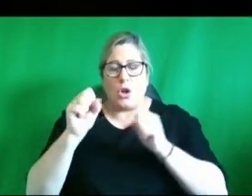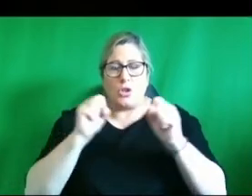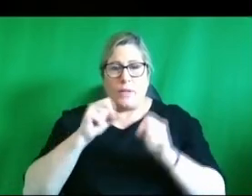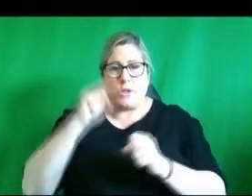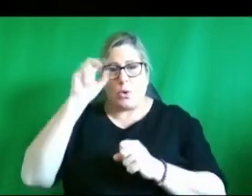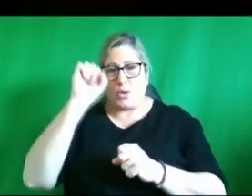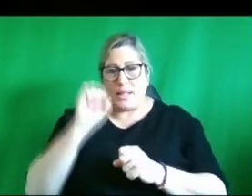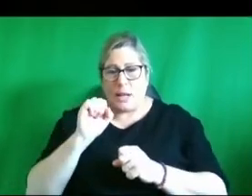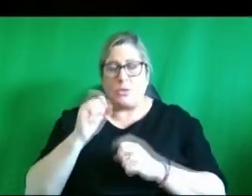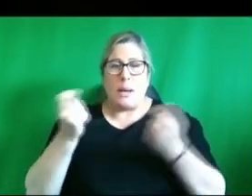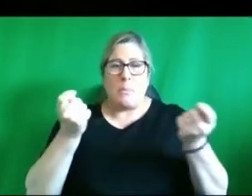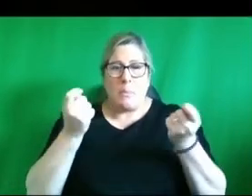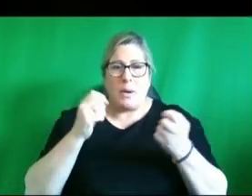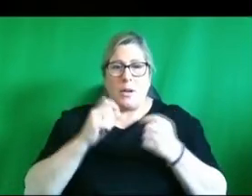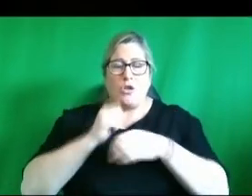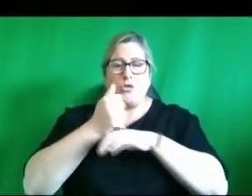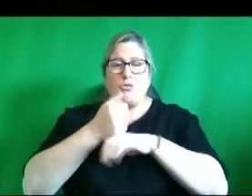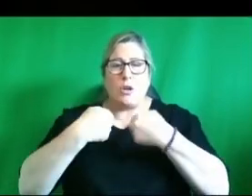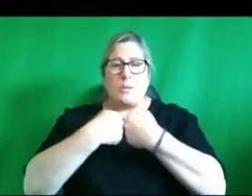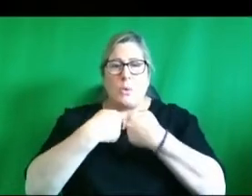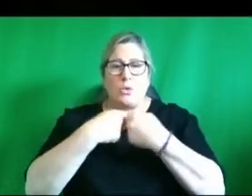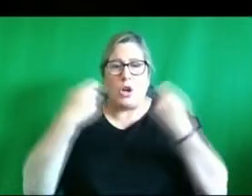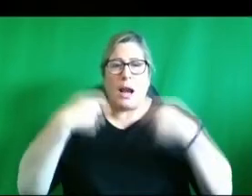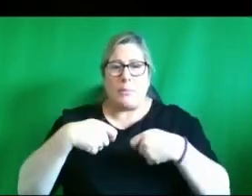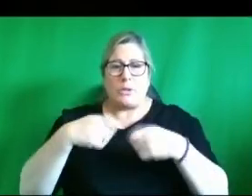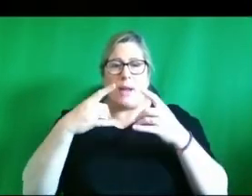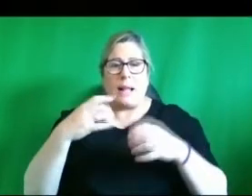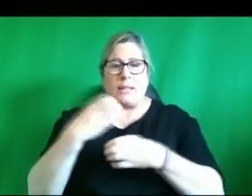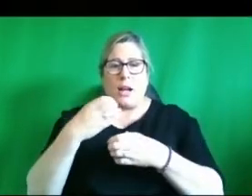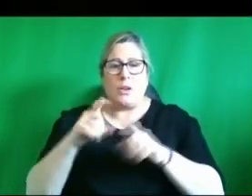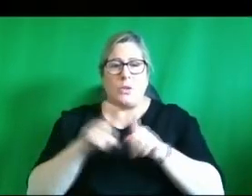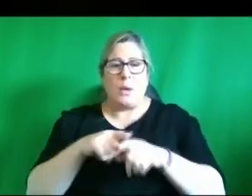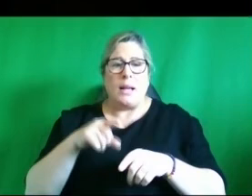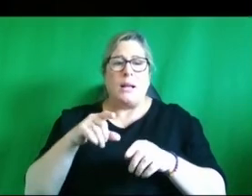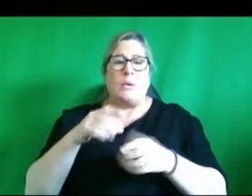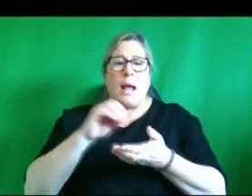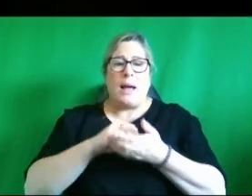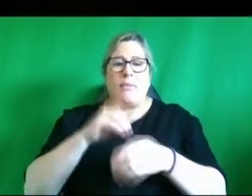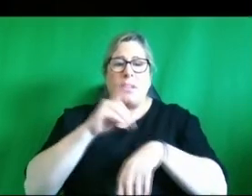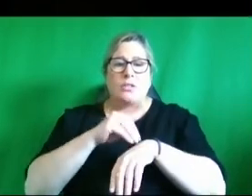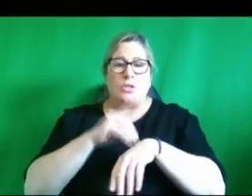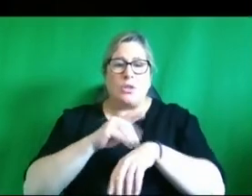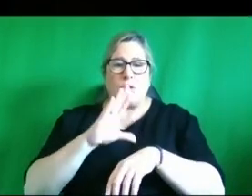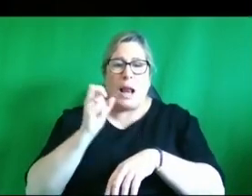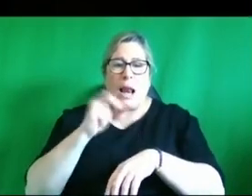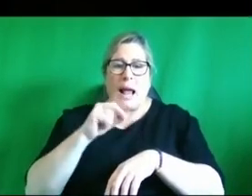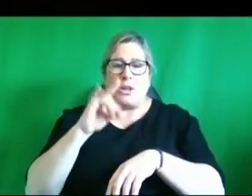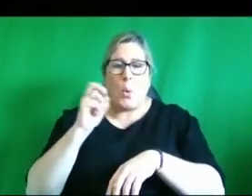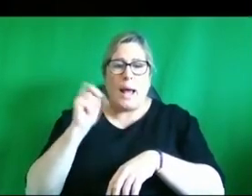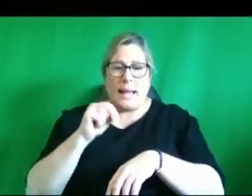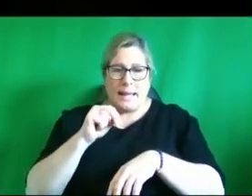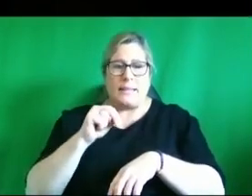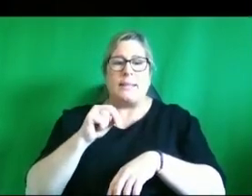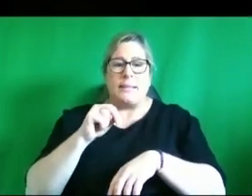republic which facilitates cross border collaborative health care we also have Dr Len O'Hagan who is chair of the all-island